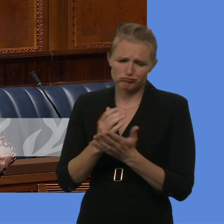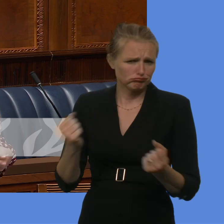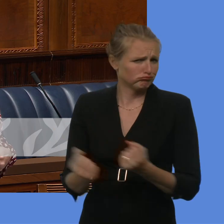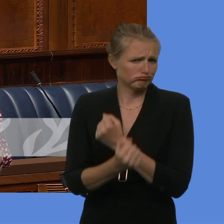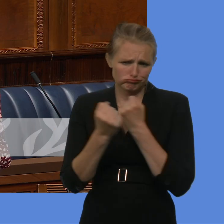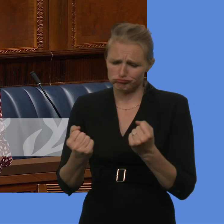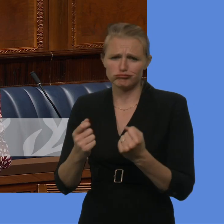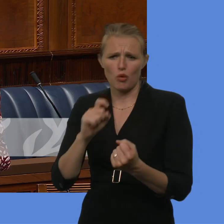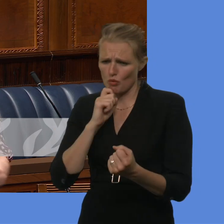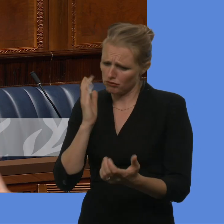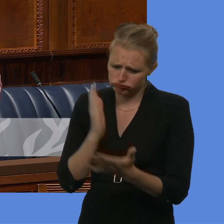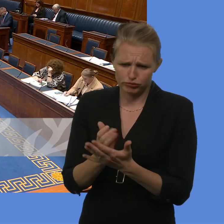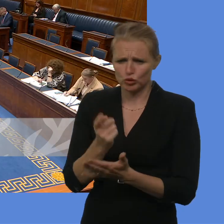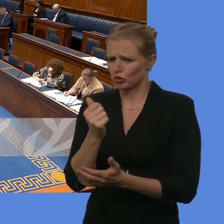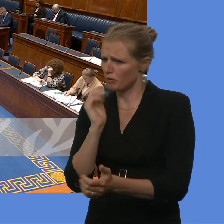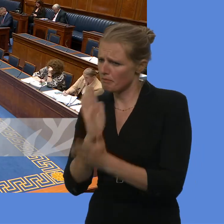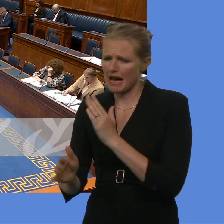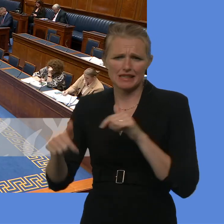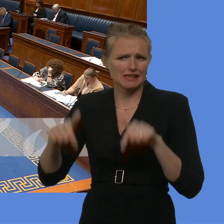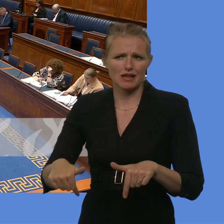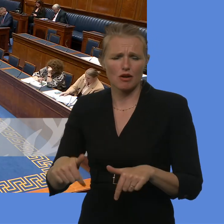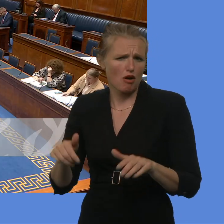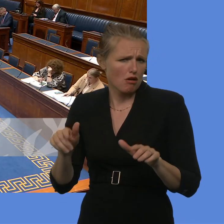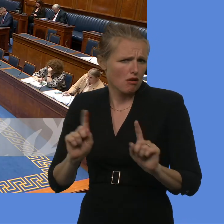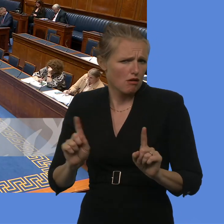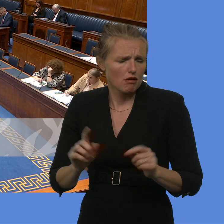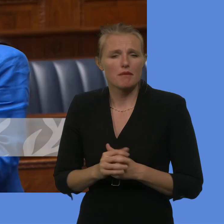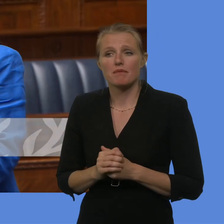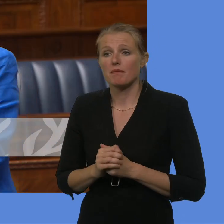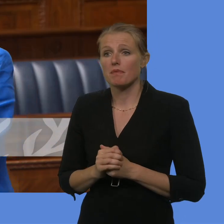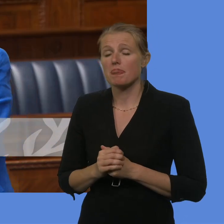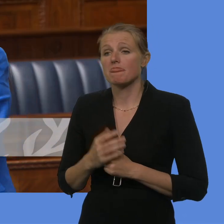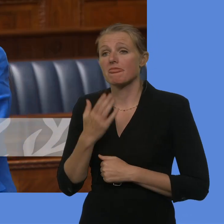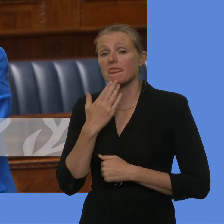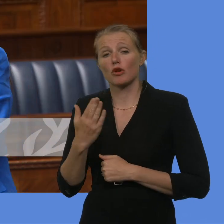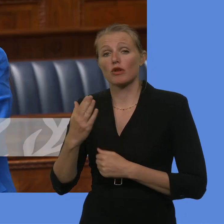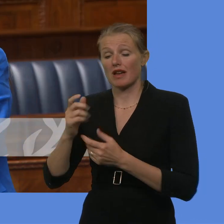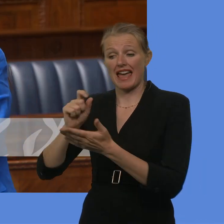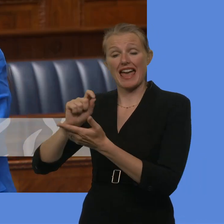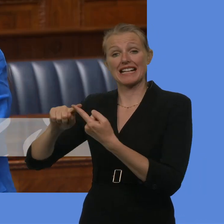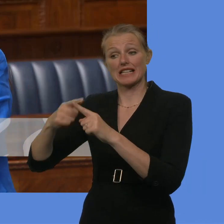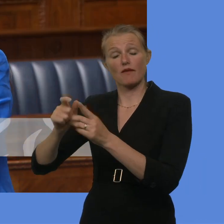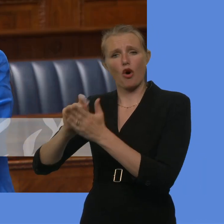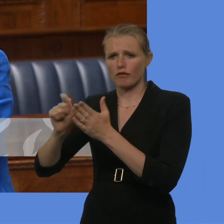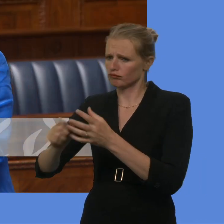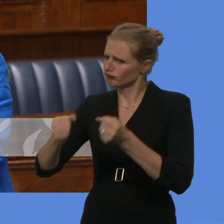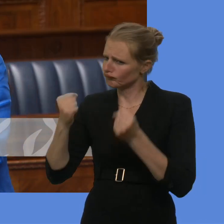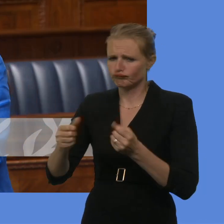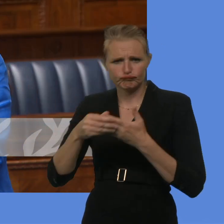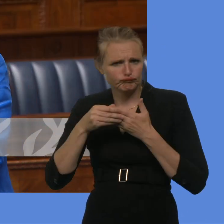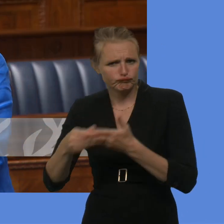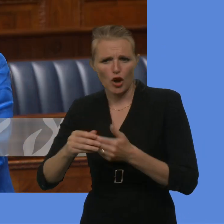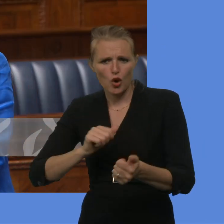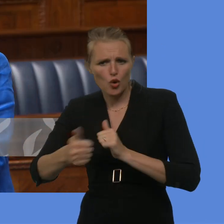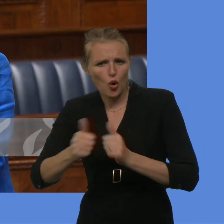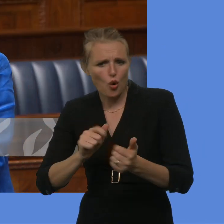it will be brought to this house soon? Minister. Thank you, Mr Speaker. It was the Executive Office that really led the way in relation to co-production and co